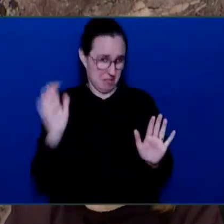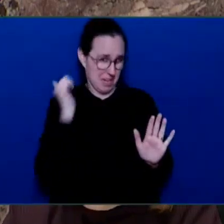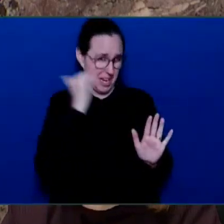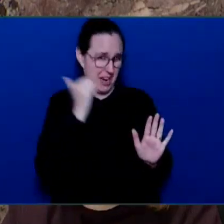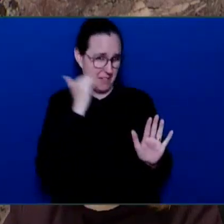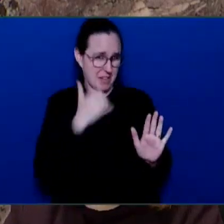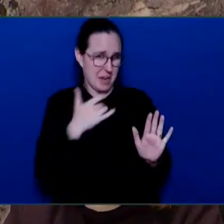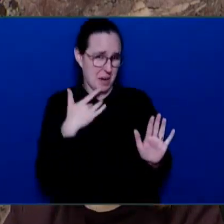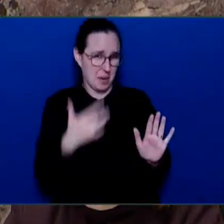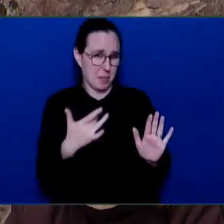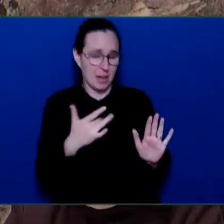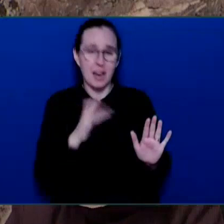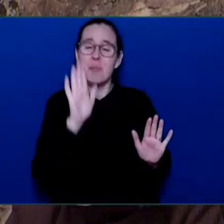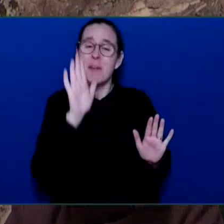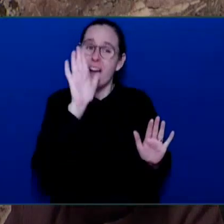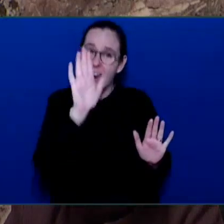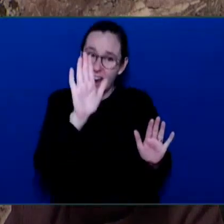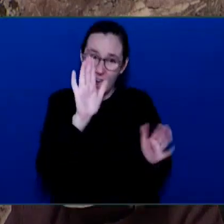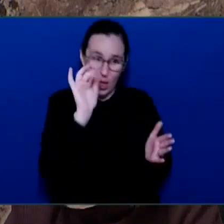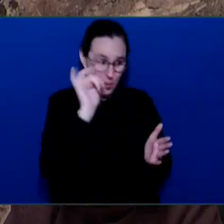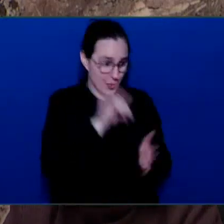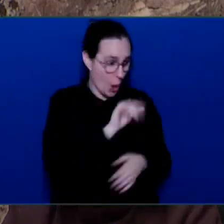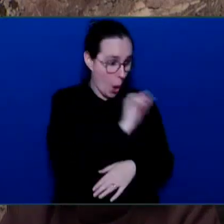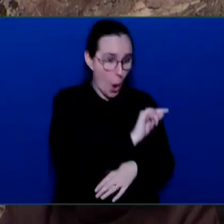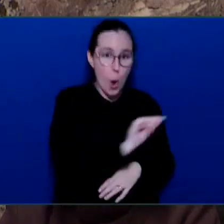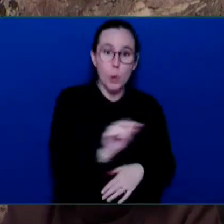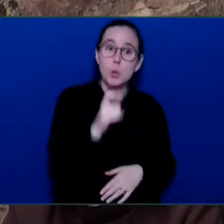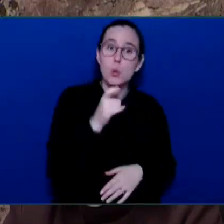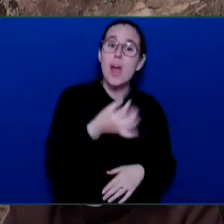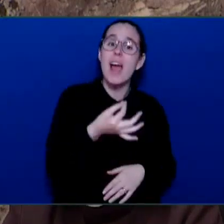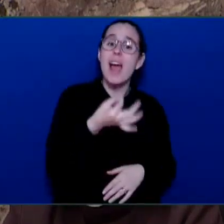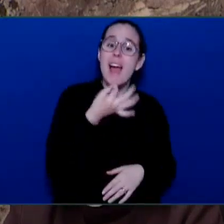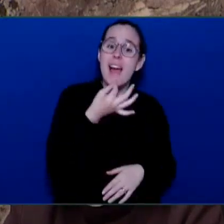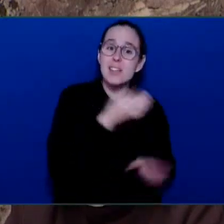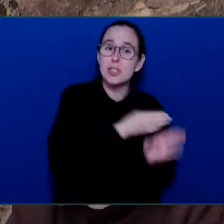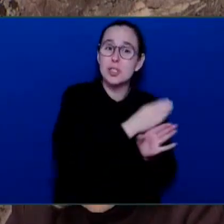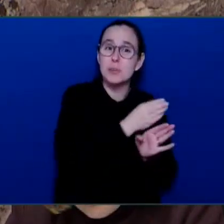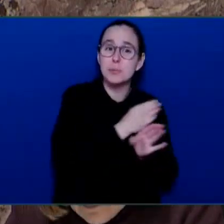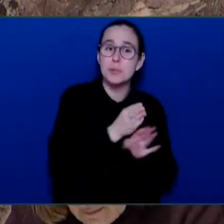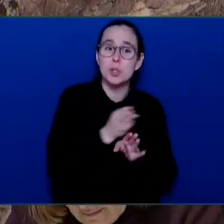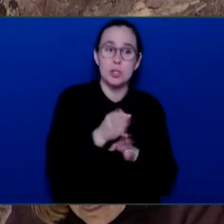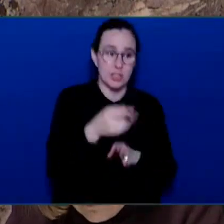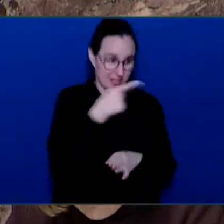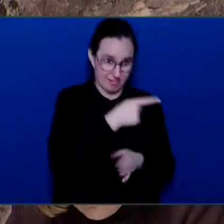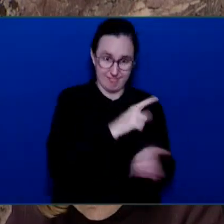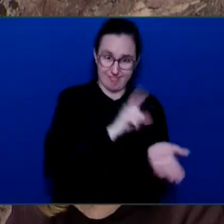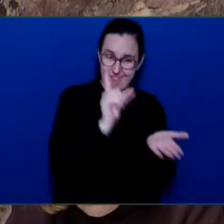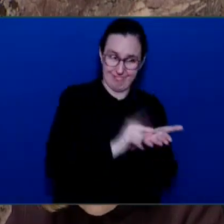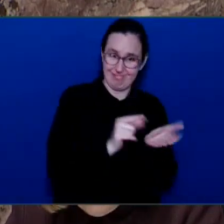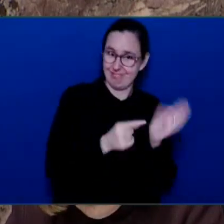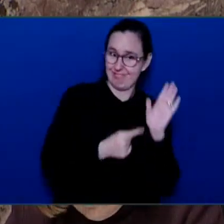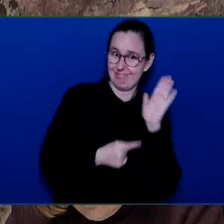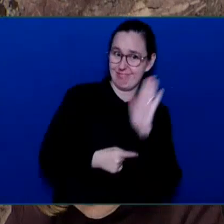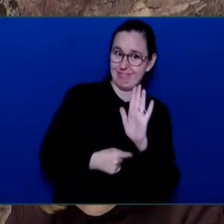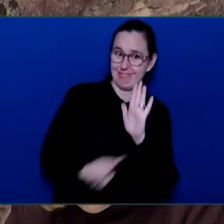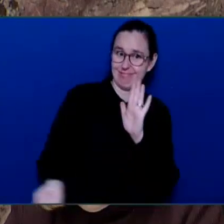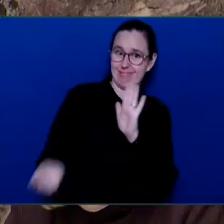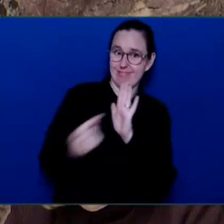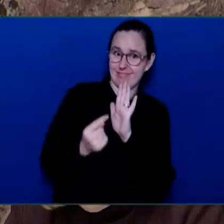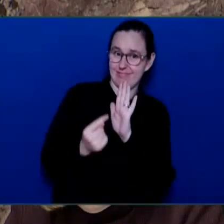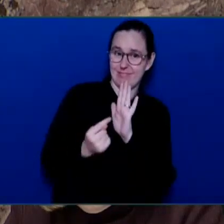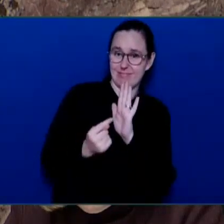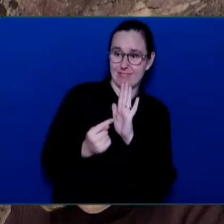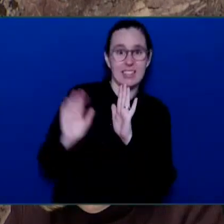his arguments, the minister's arguments, make zero sense. By any single measure, this